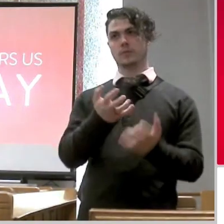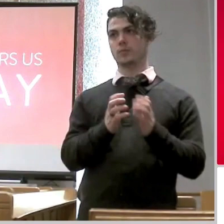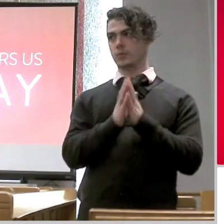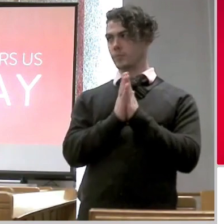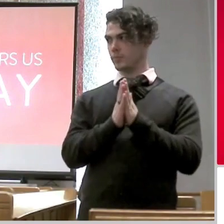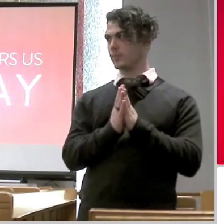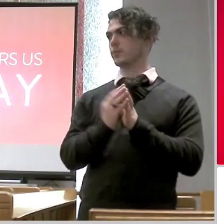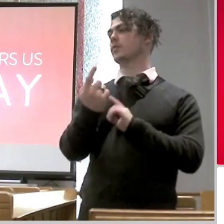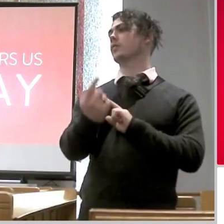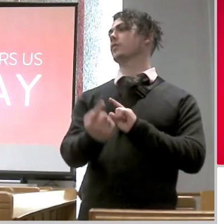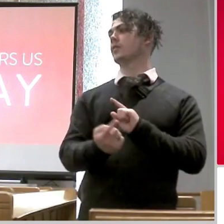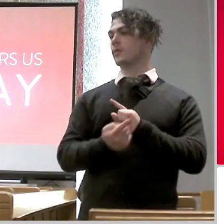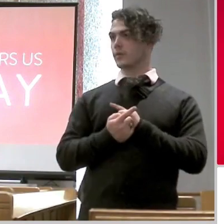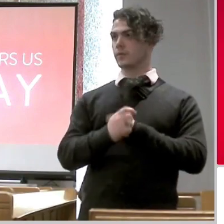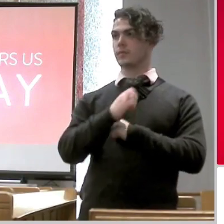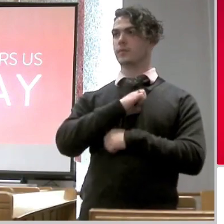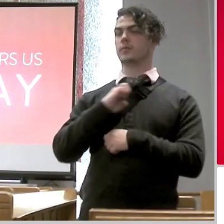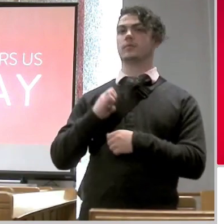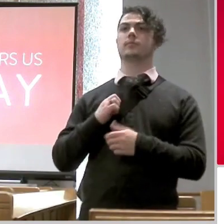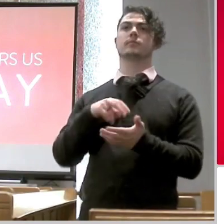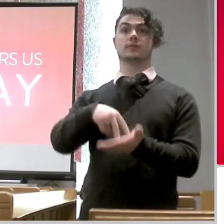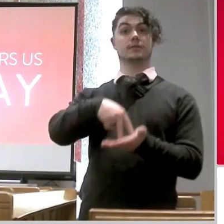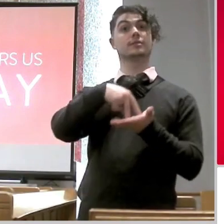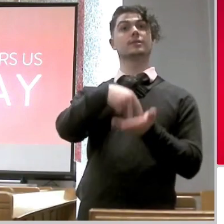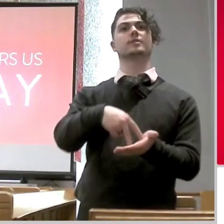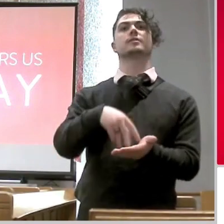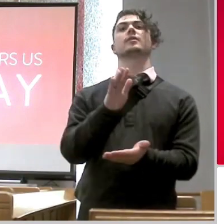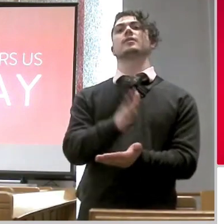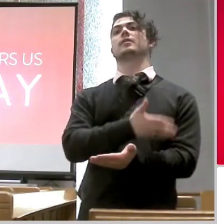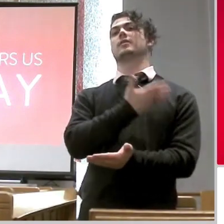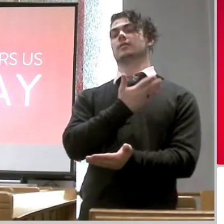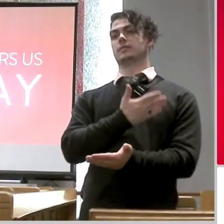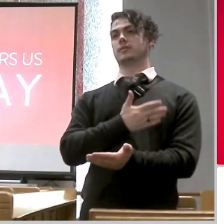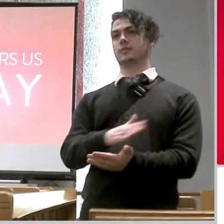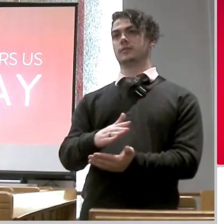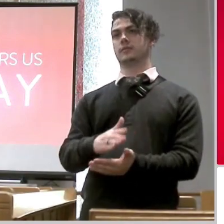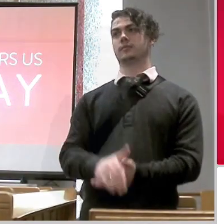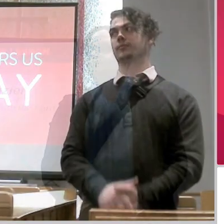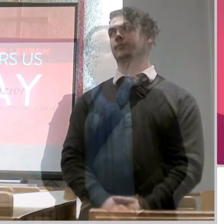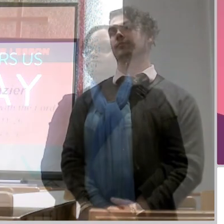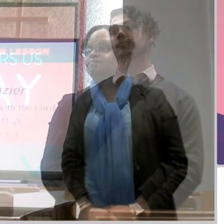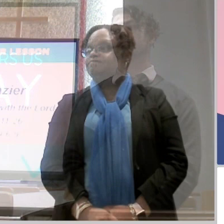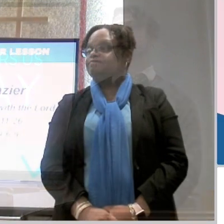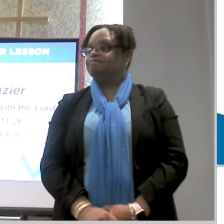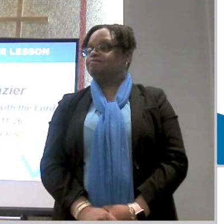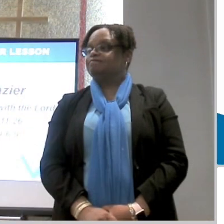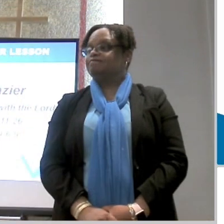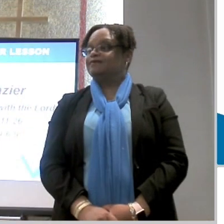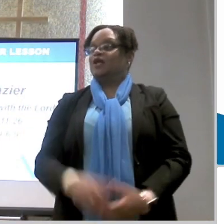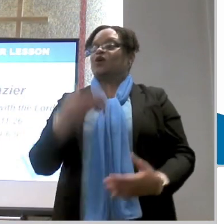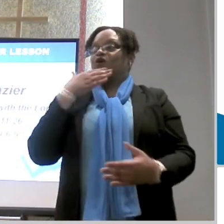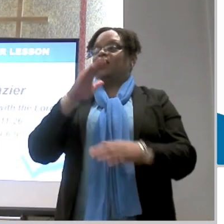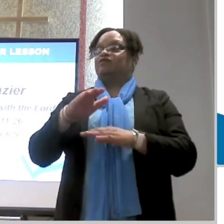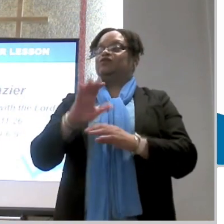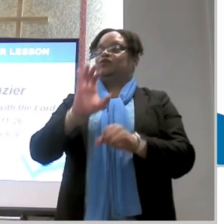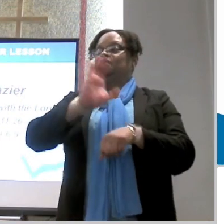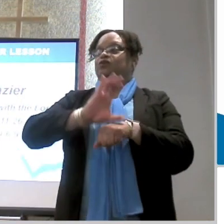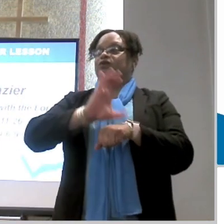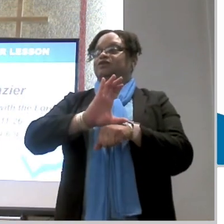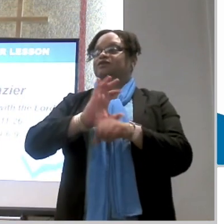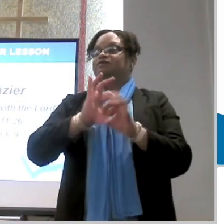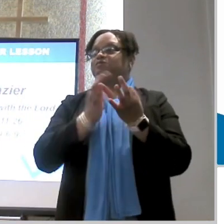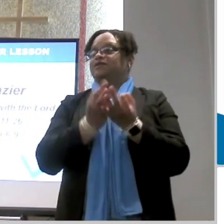you can certainly come forward as we now stand and sing the song of invitation good afternoon church